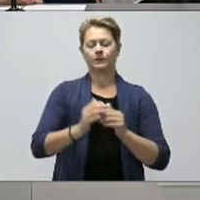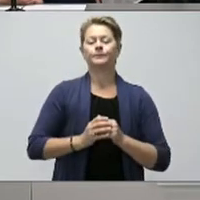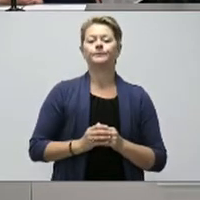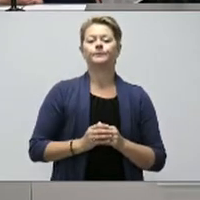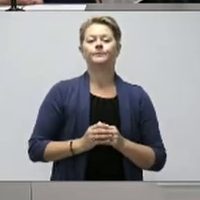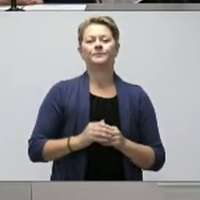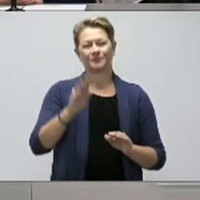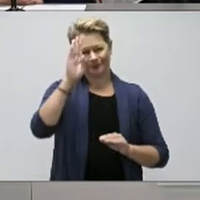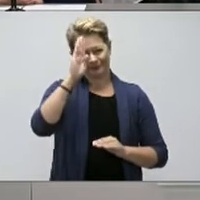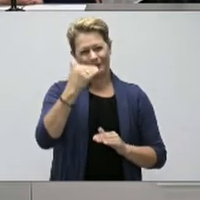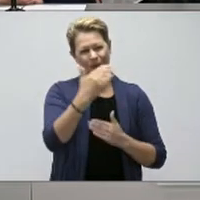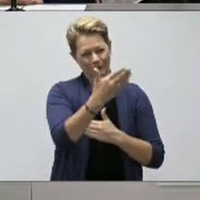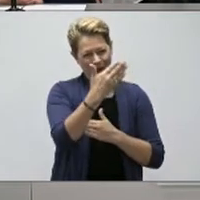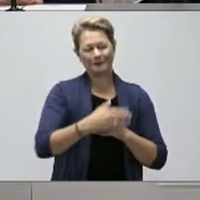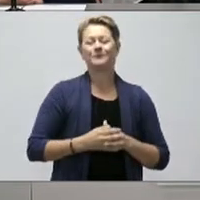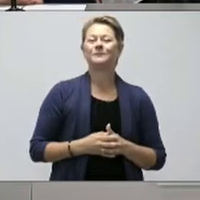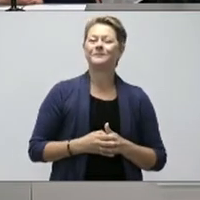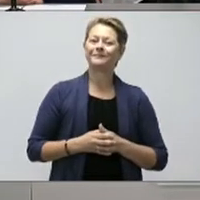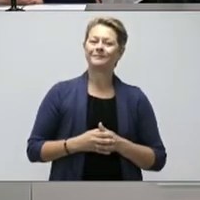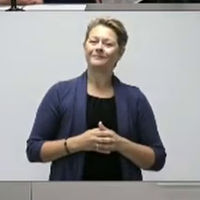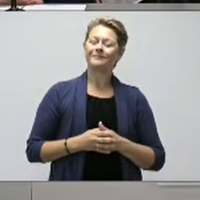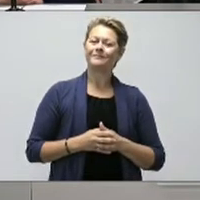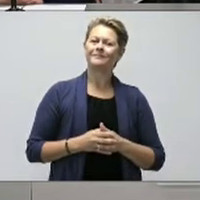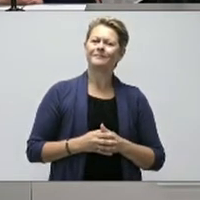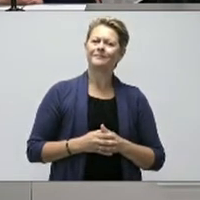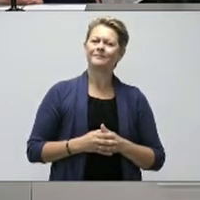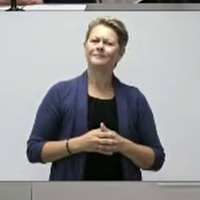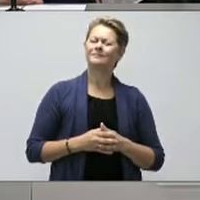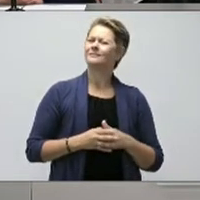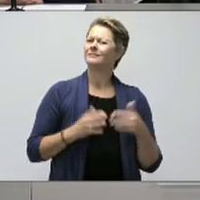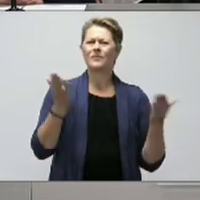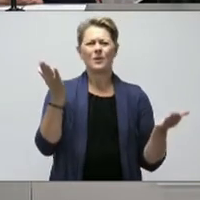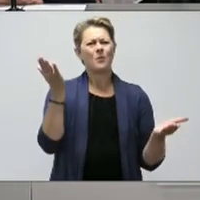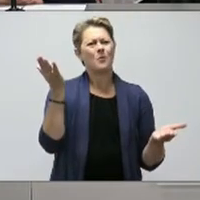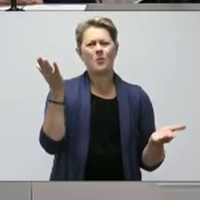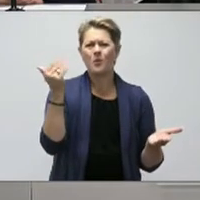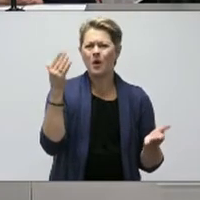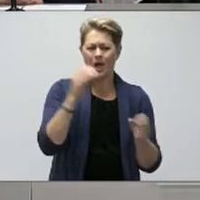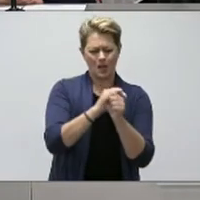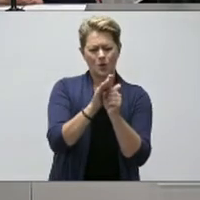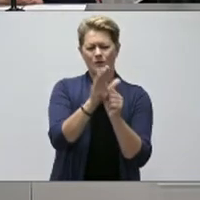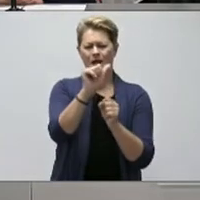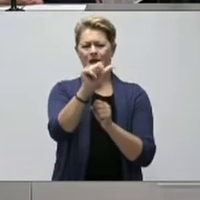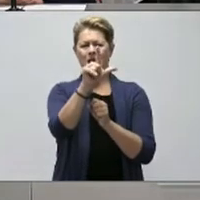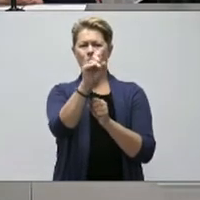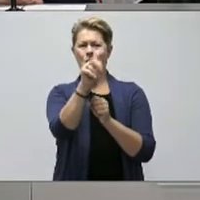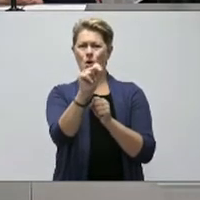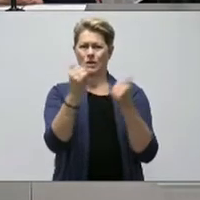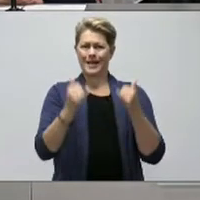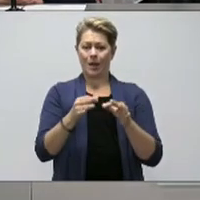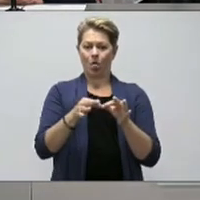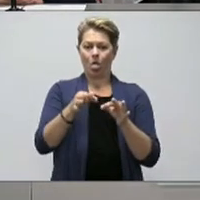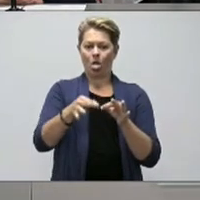Hi, good morning. Why was there such a delay in launching the COVID Alert app in Newfoundland?